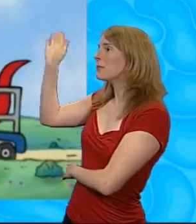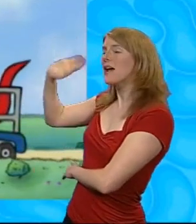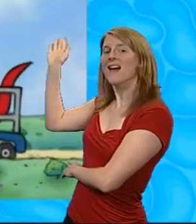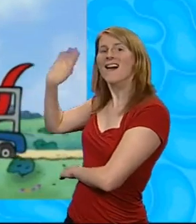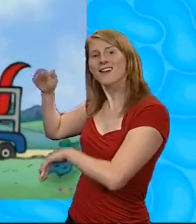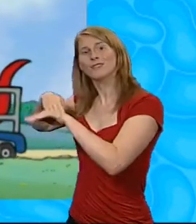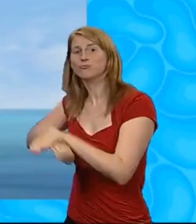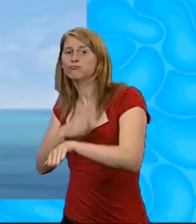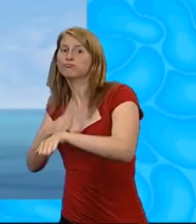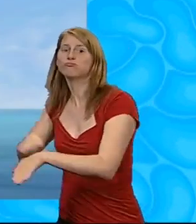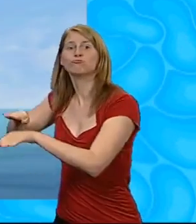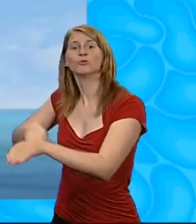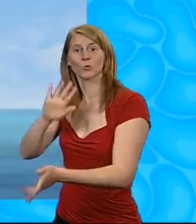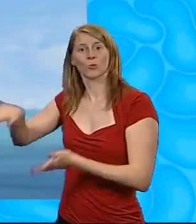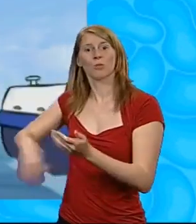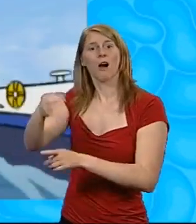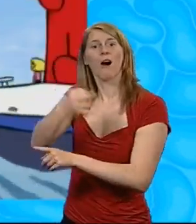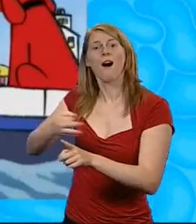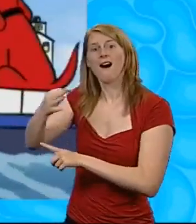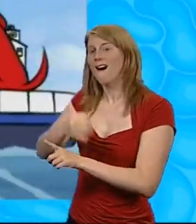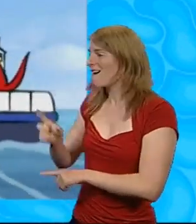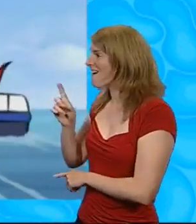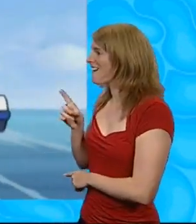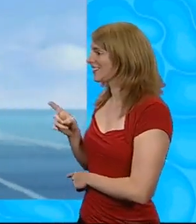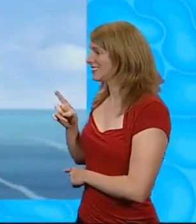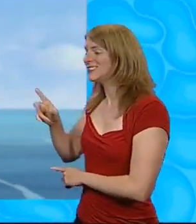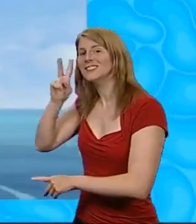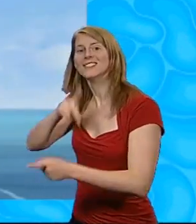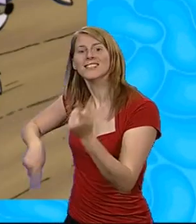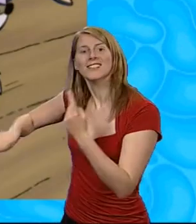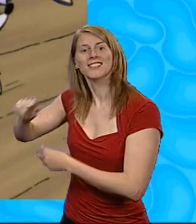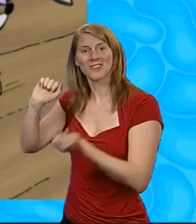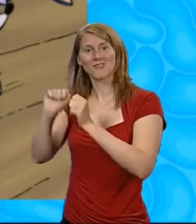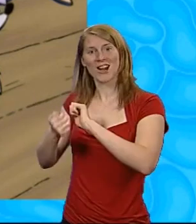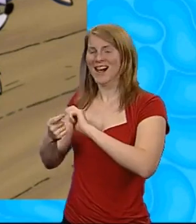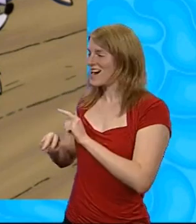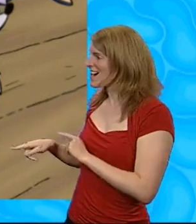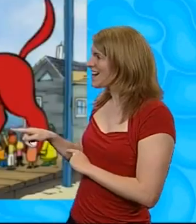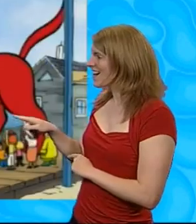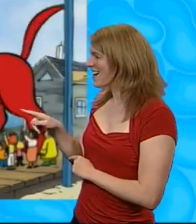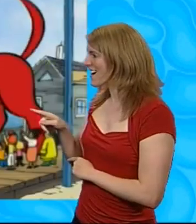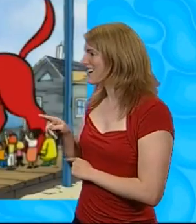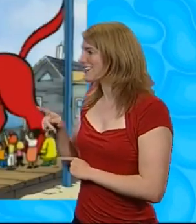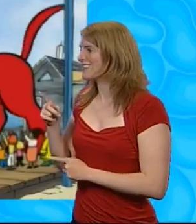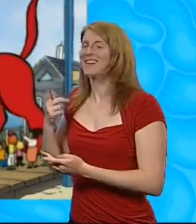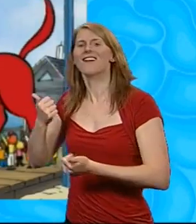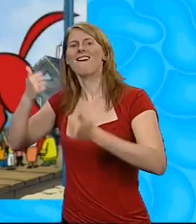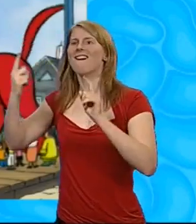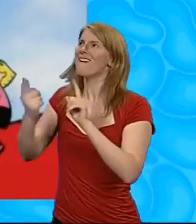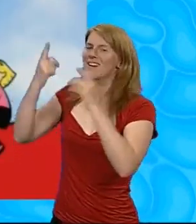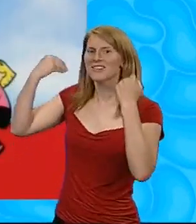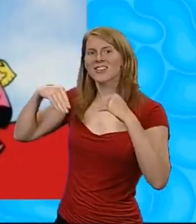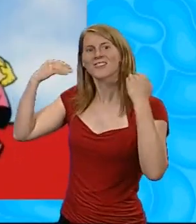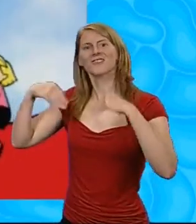city. They moved to Birdwell Island, they no many new friends. They're to greet Clifford and Emily.